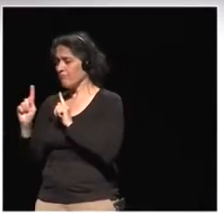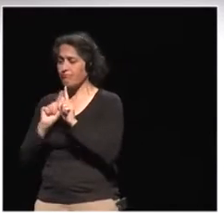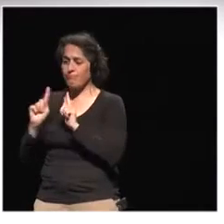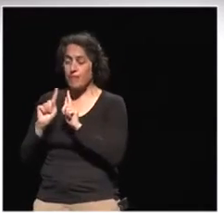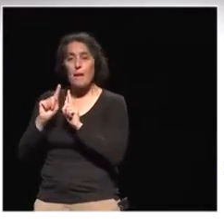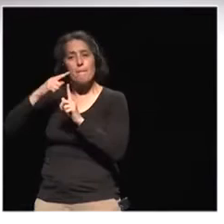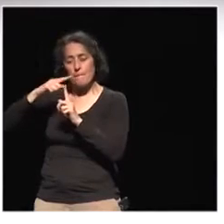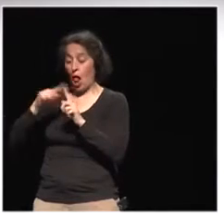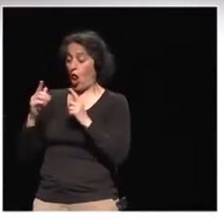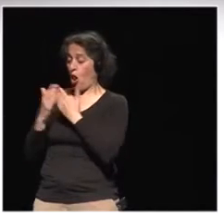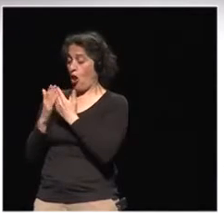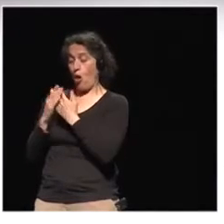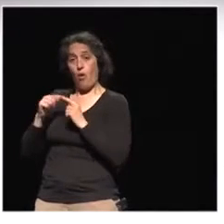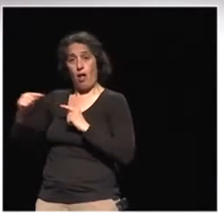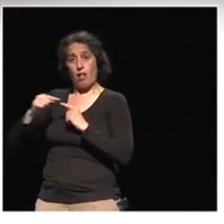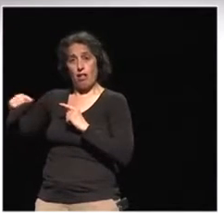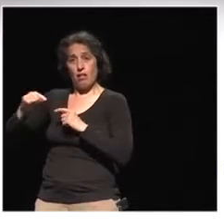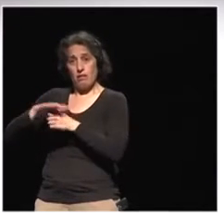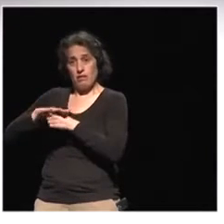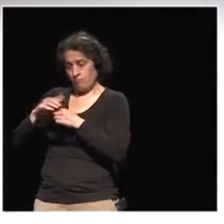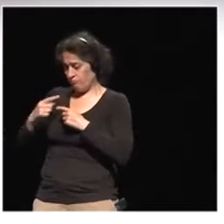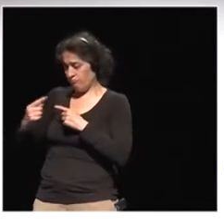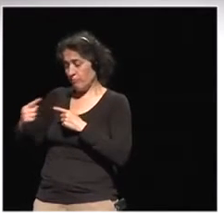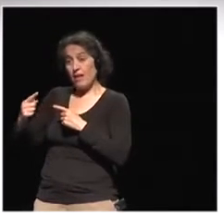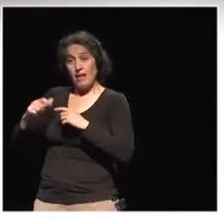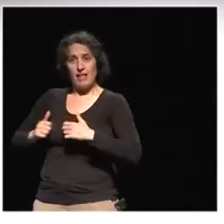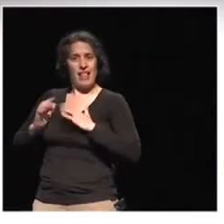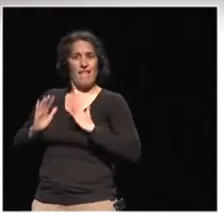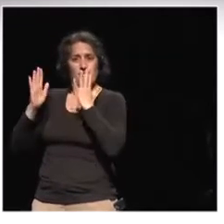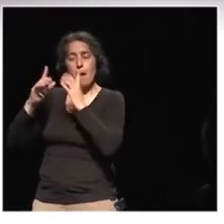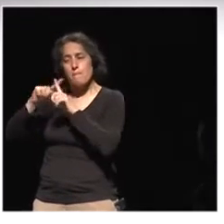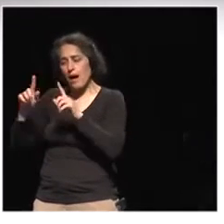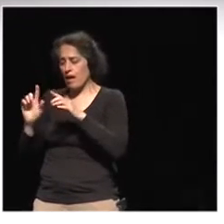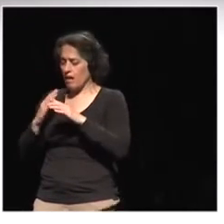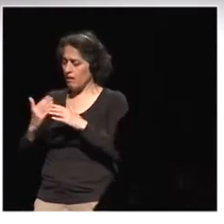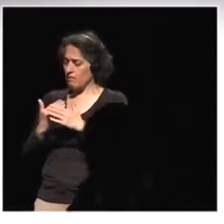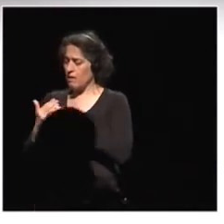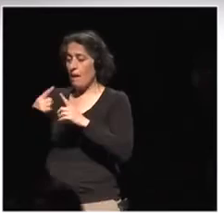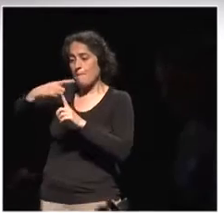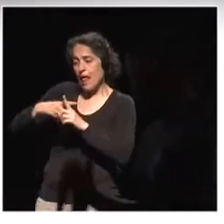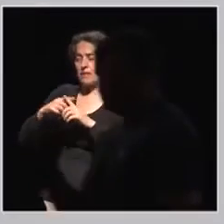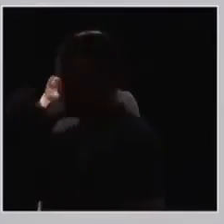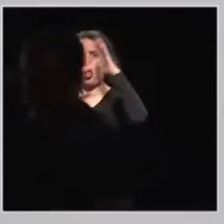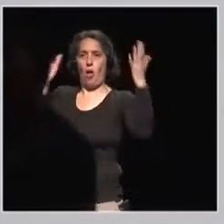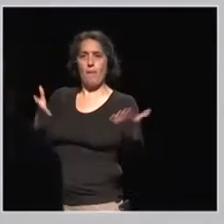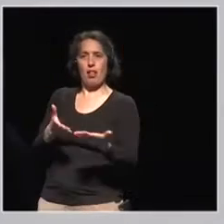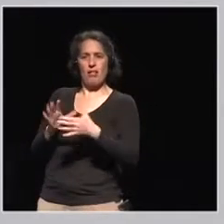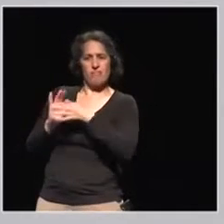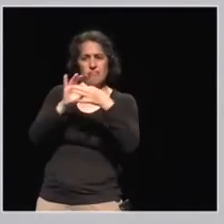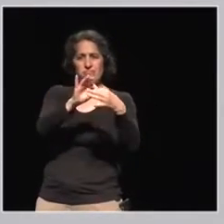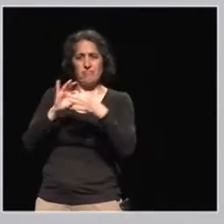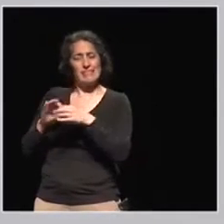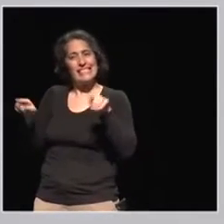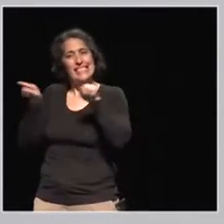the same time. And what happens elsewhere concerns us. I like the word